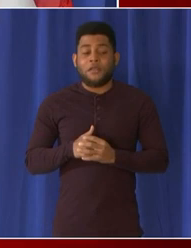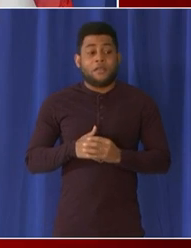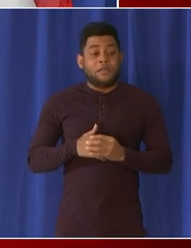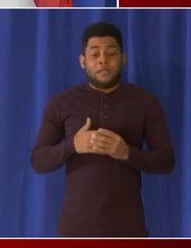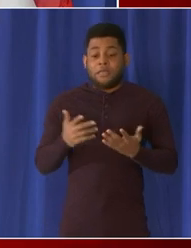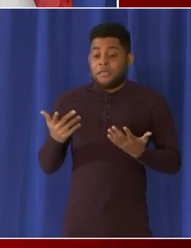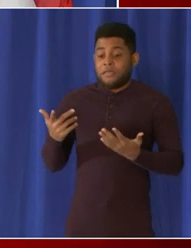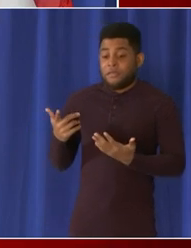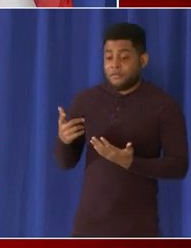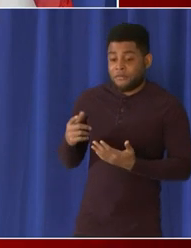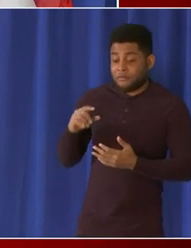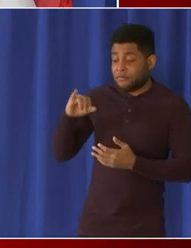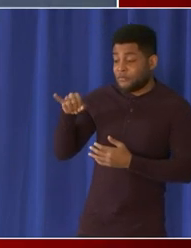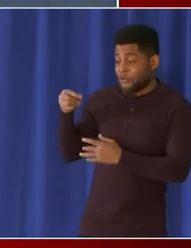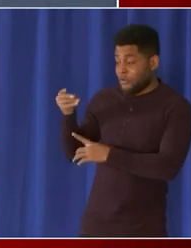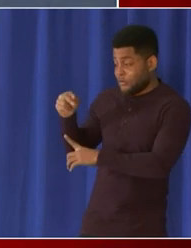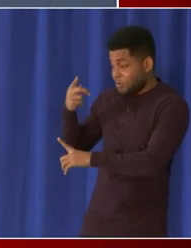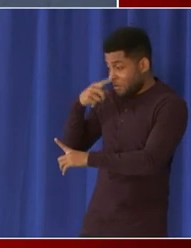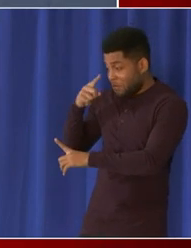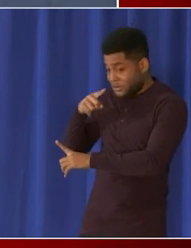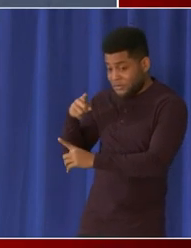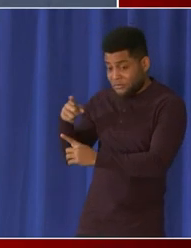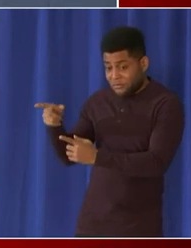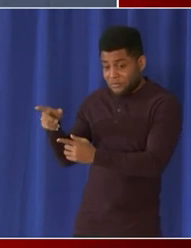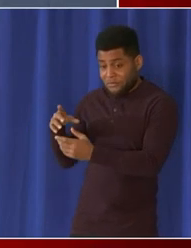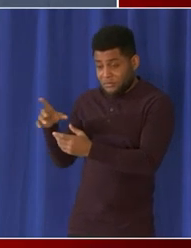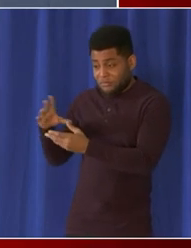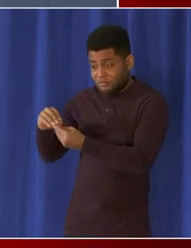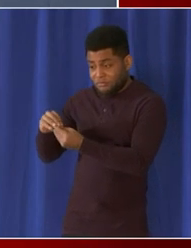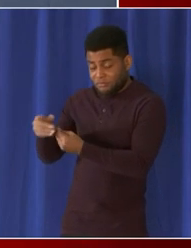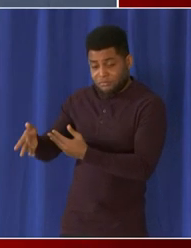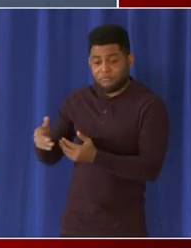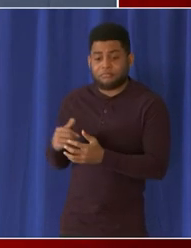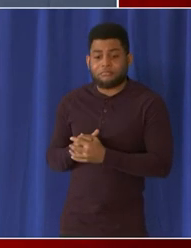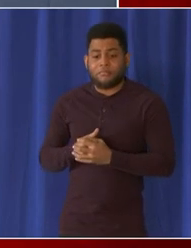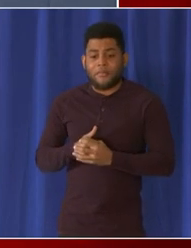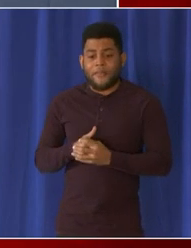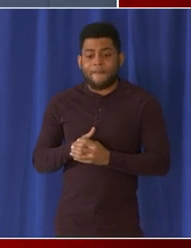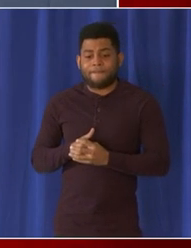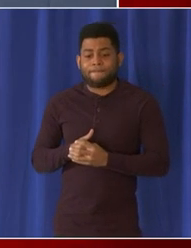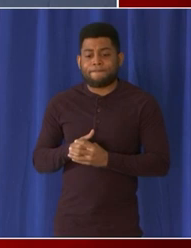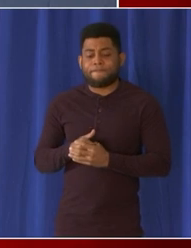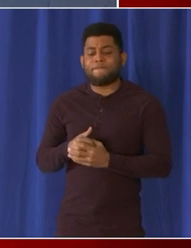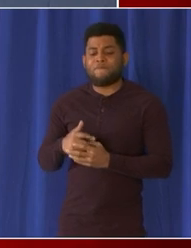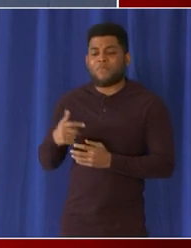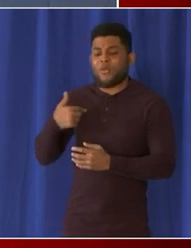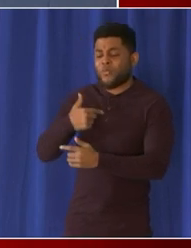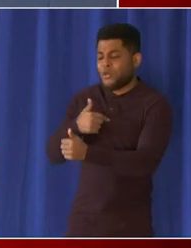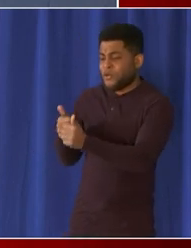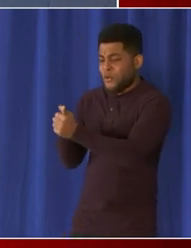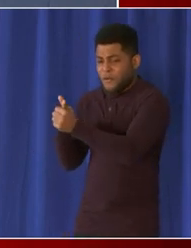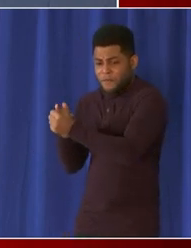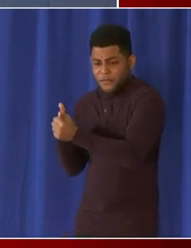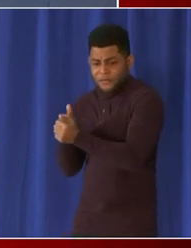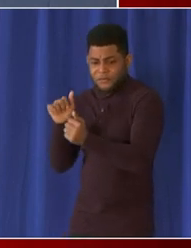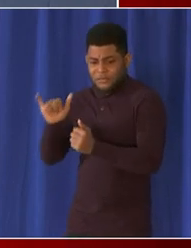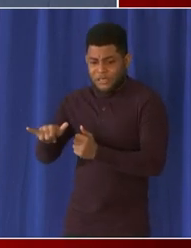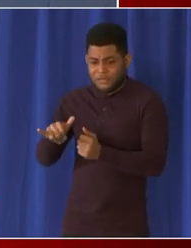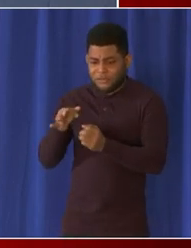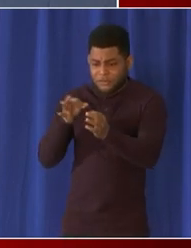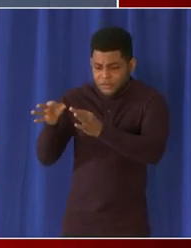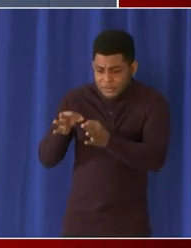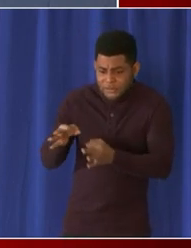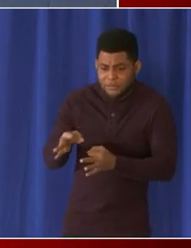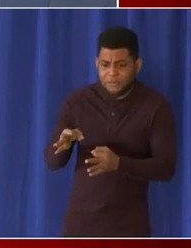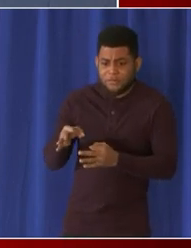and team unless do you do you have that yeah so we're uh we're updating the guidance now to make it more clear uh that those would not be included